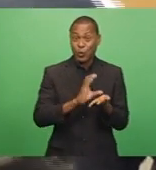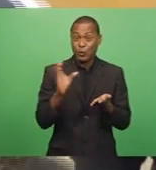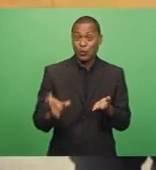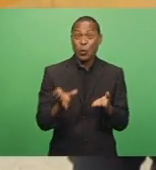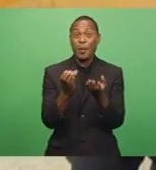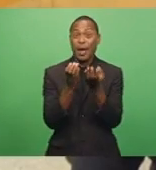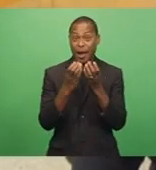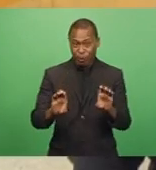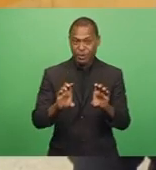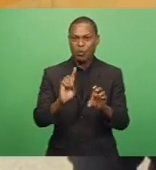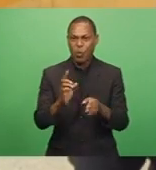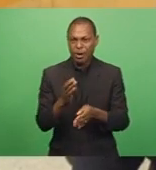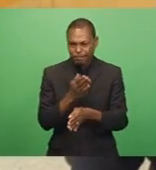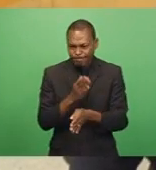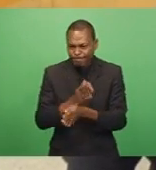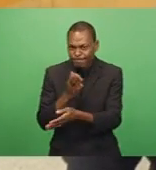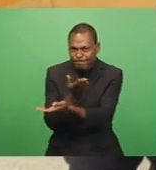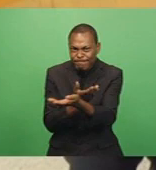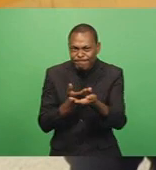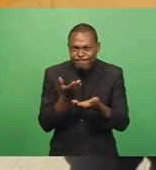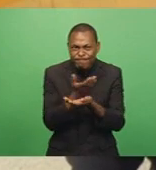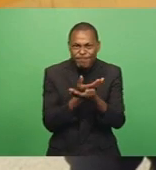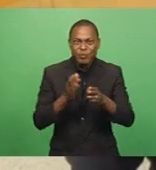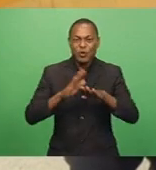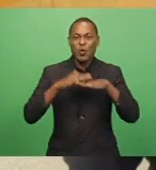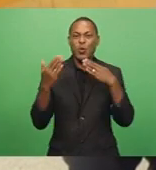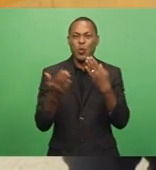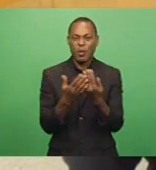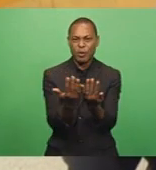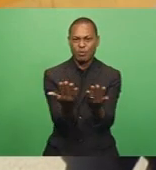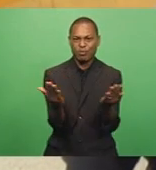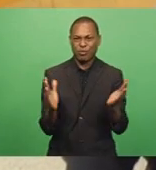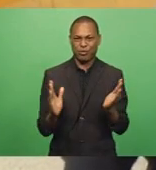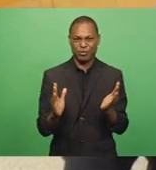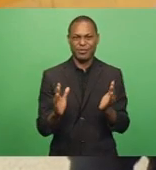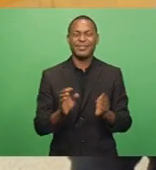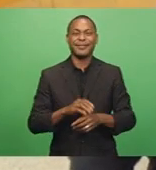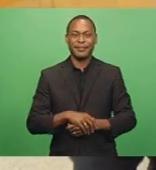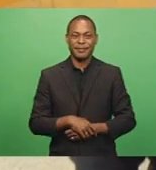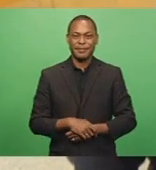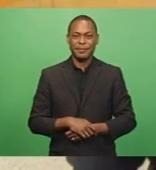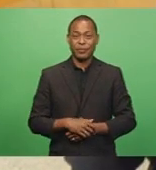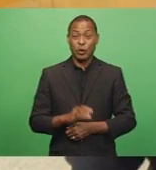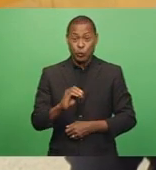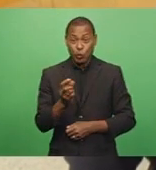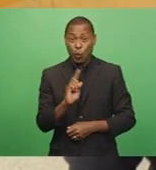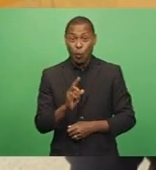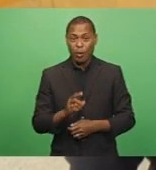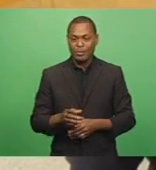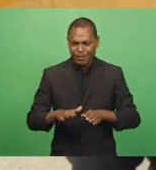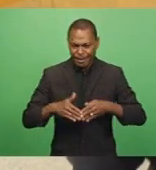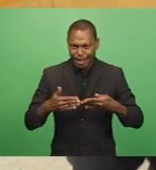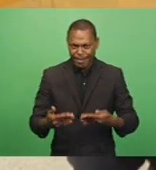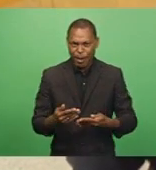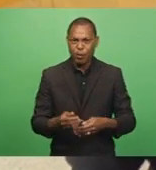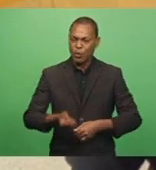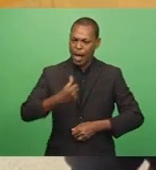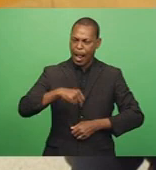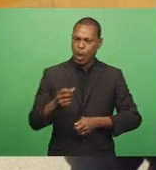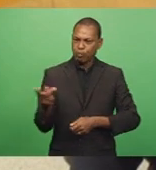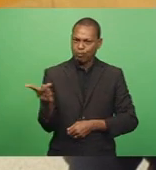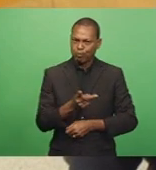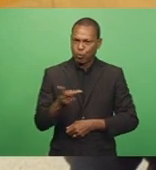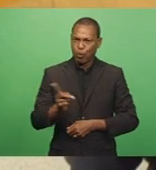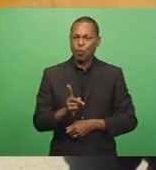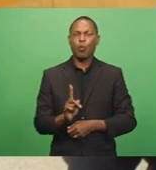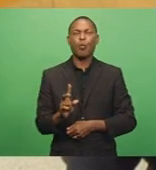to address grievances raised by the public and the public service vehicle operators. The platform will allow both parties to also address issues